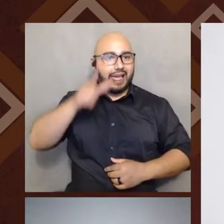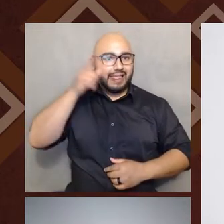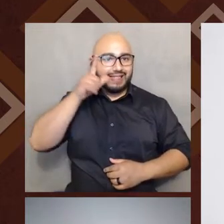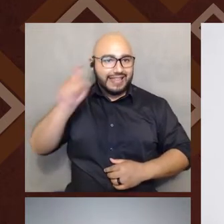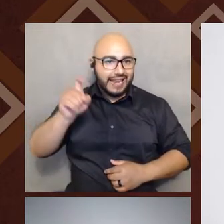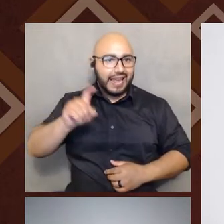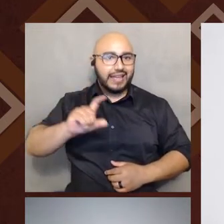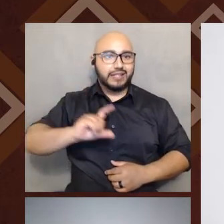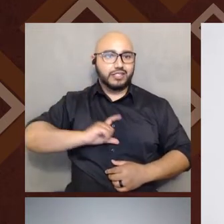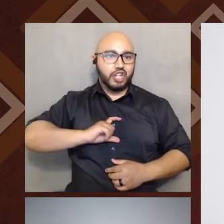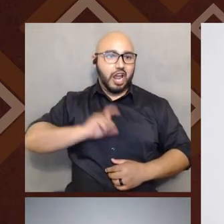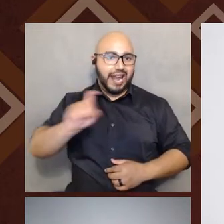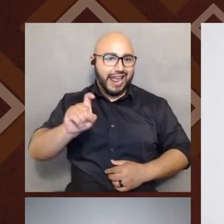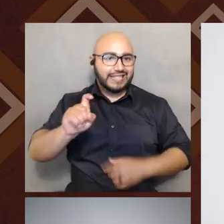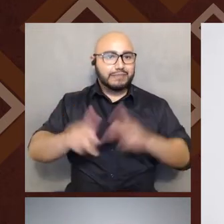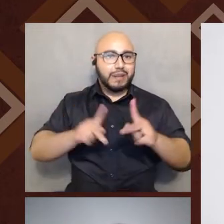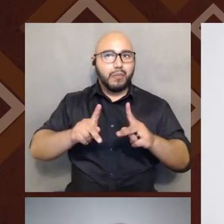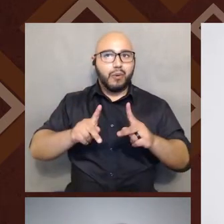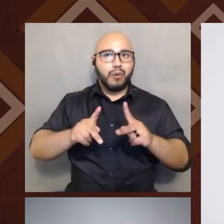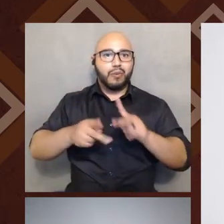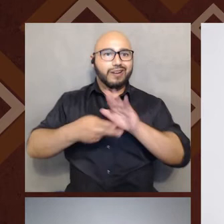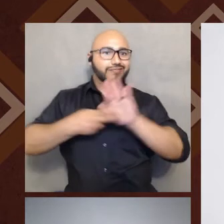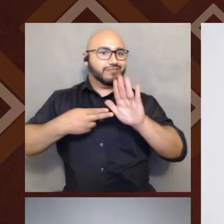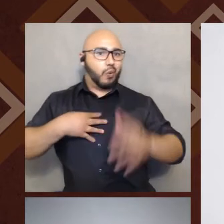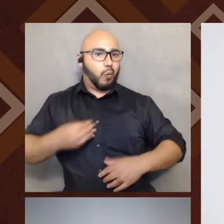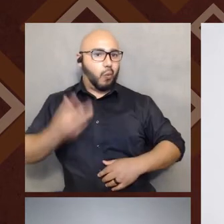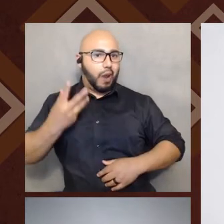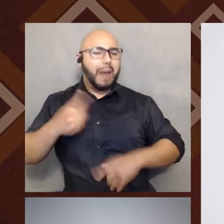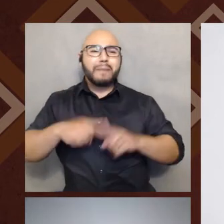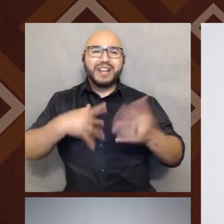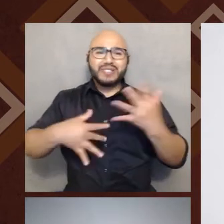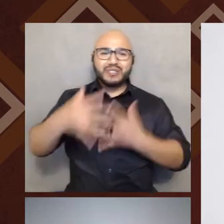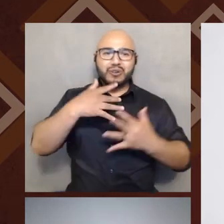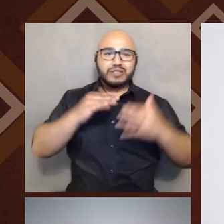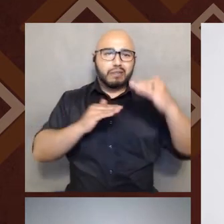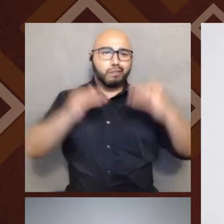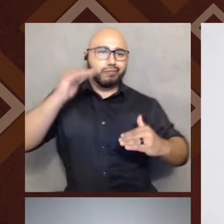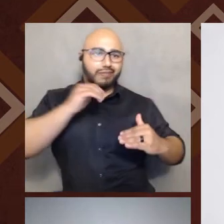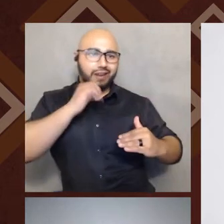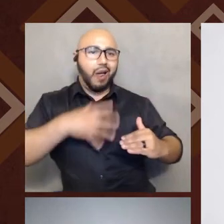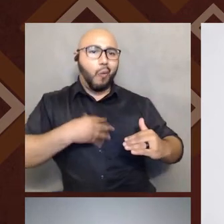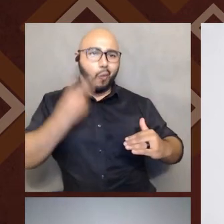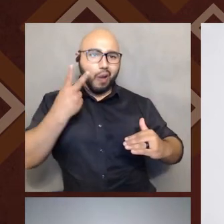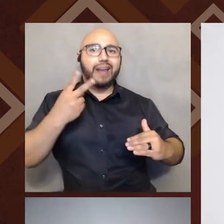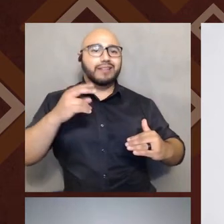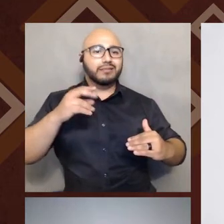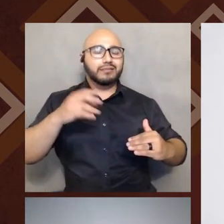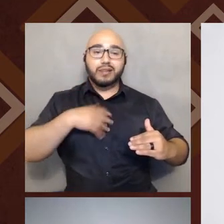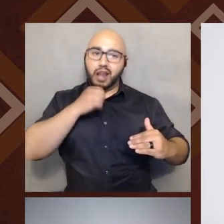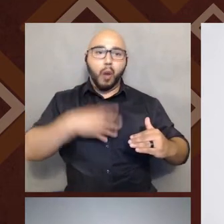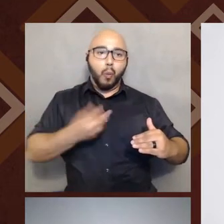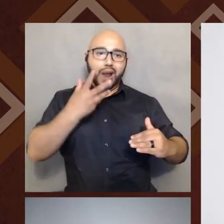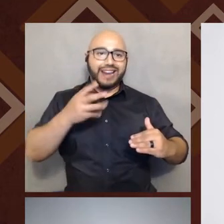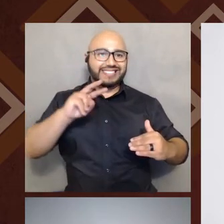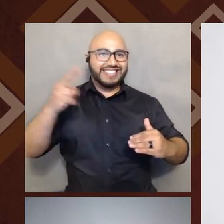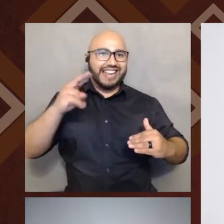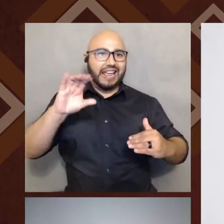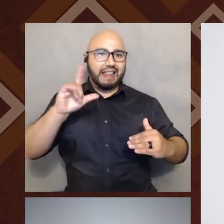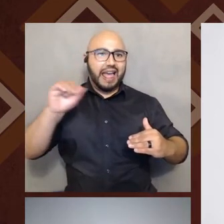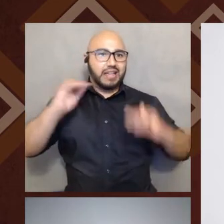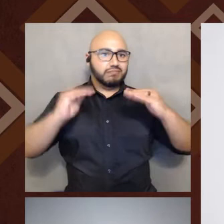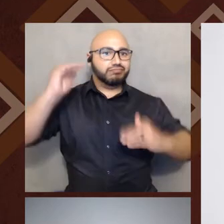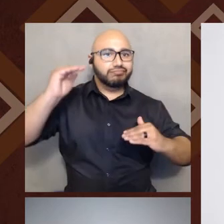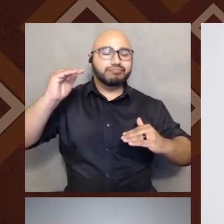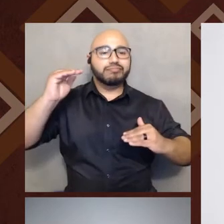folks as white, yet socially we're positioned in this non-white second class citizenship area in